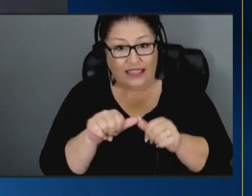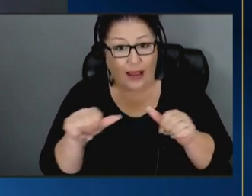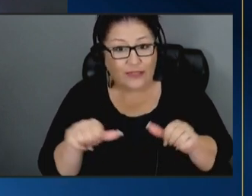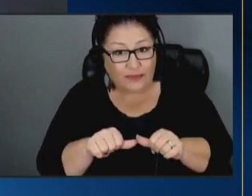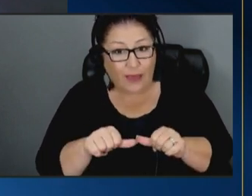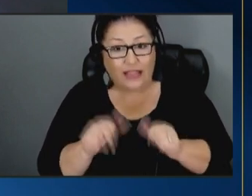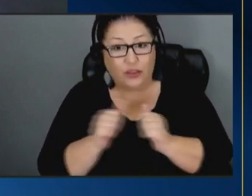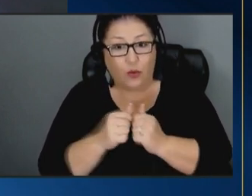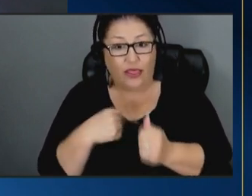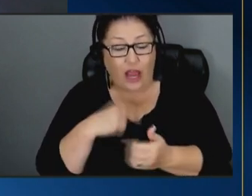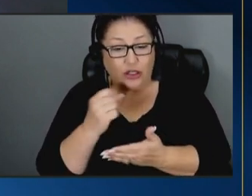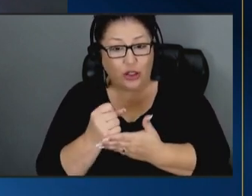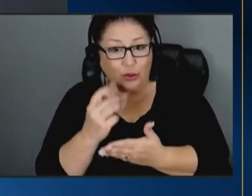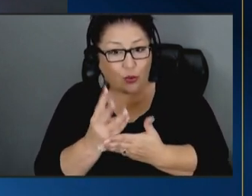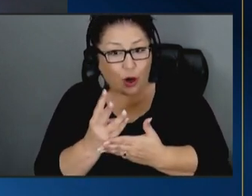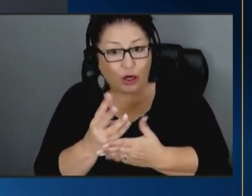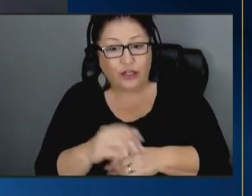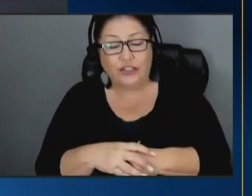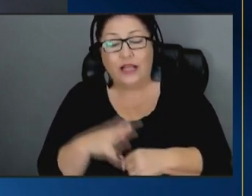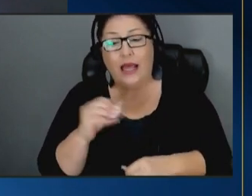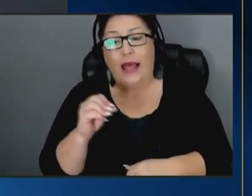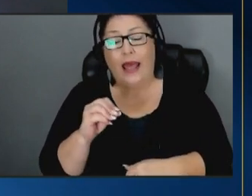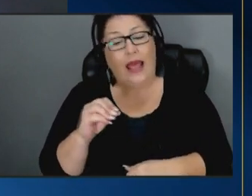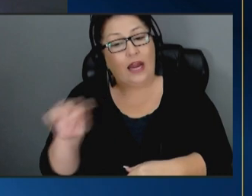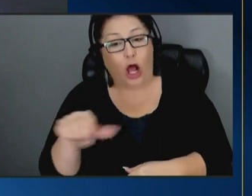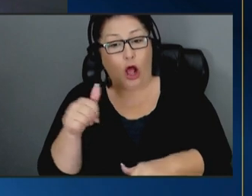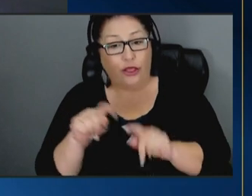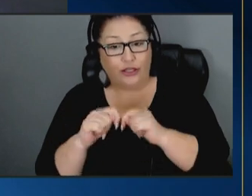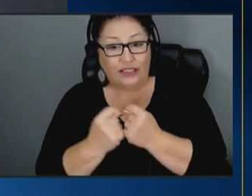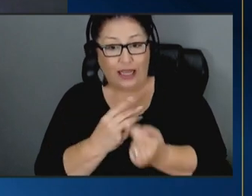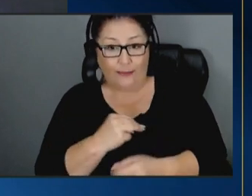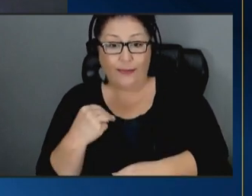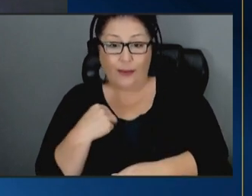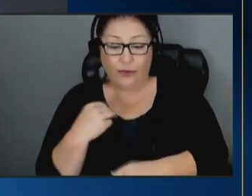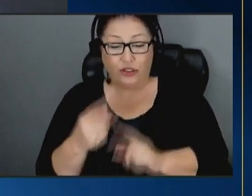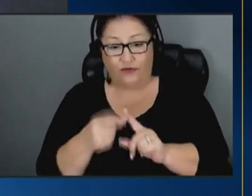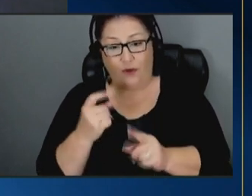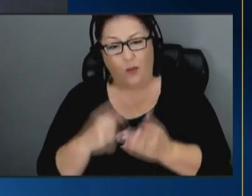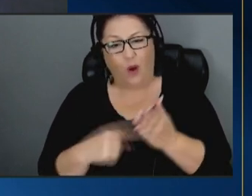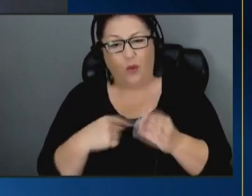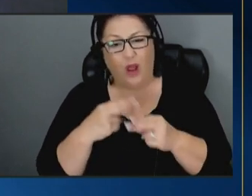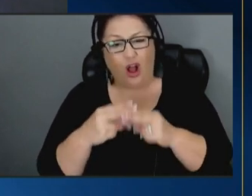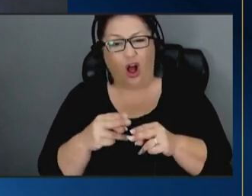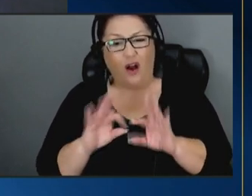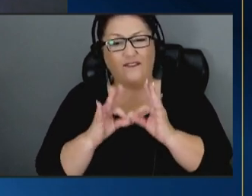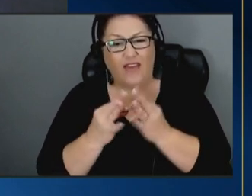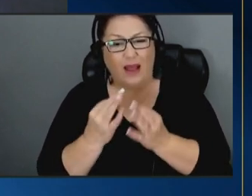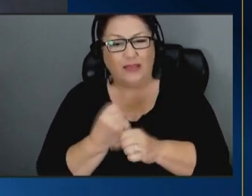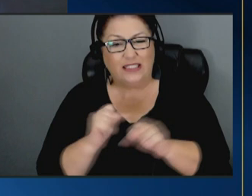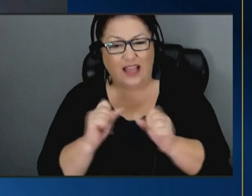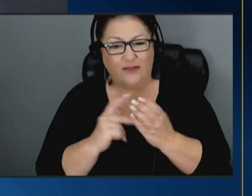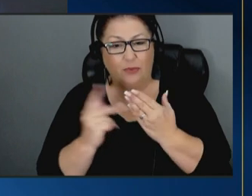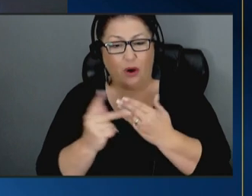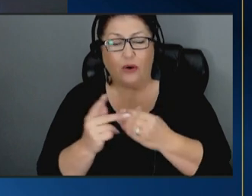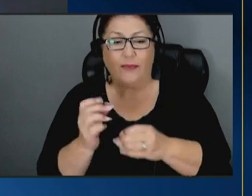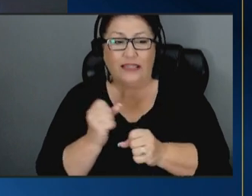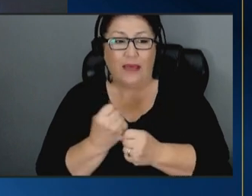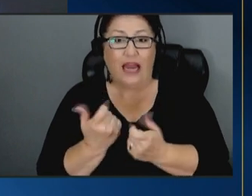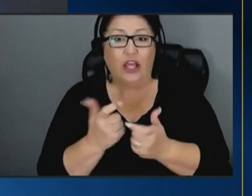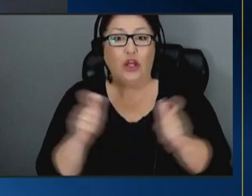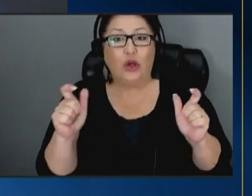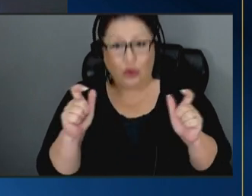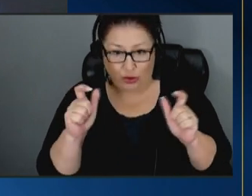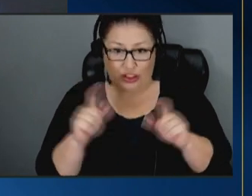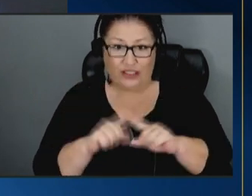our social workers and other team members from what we call our family safety program has made a huge difference it is